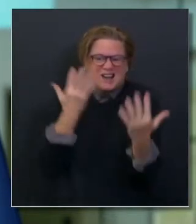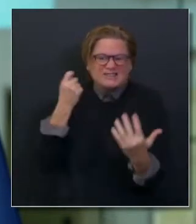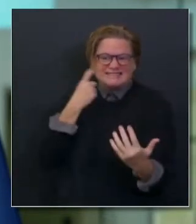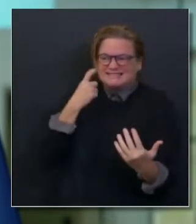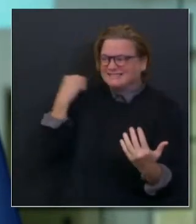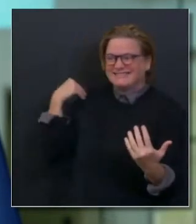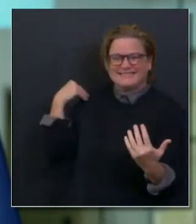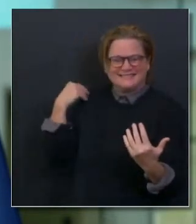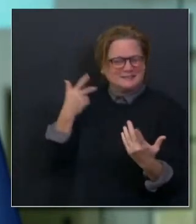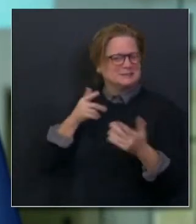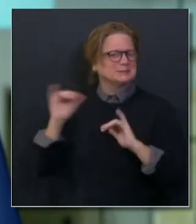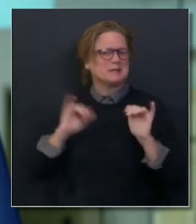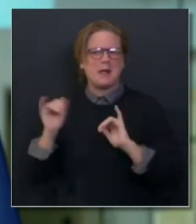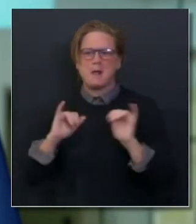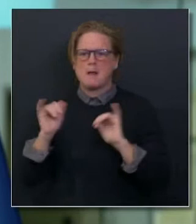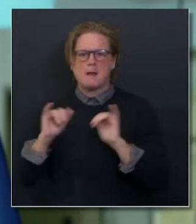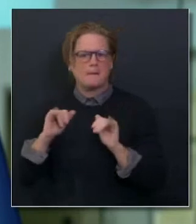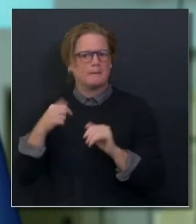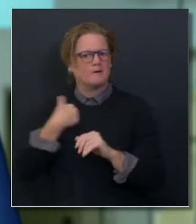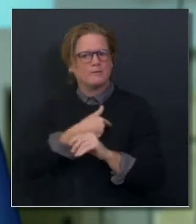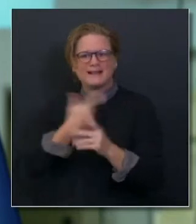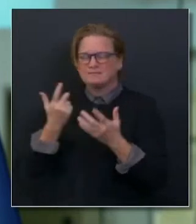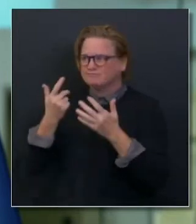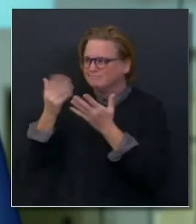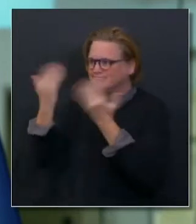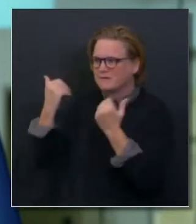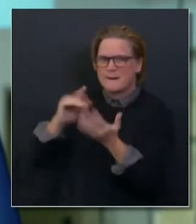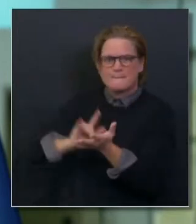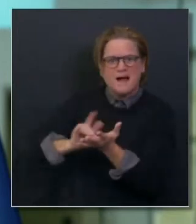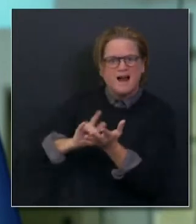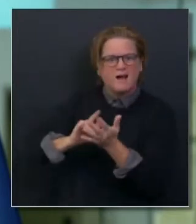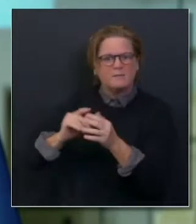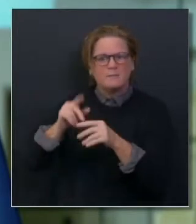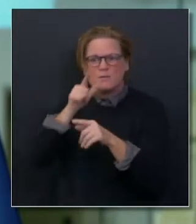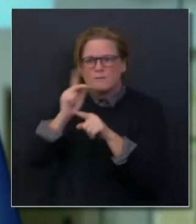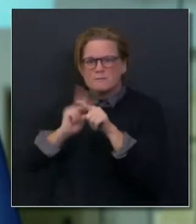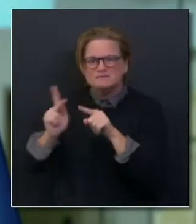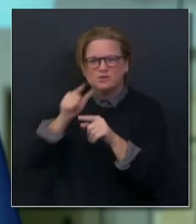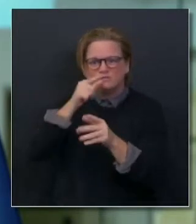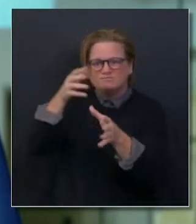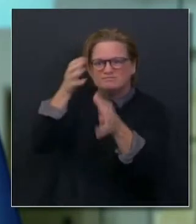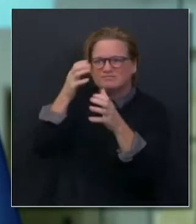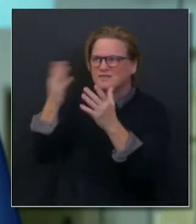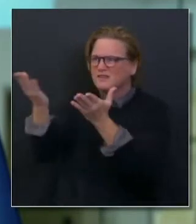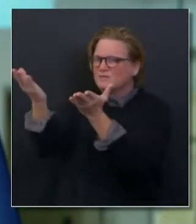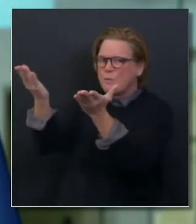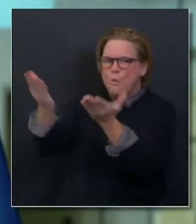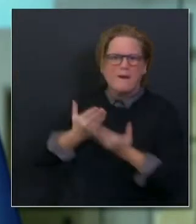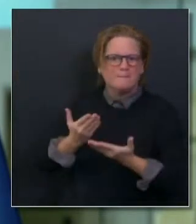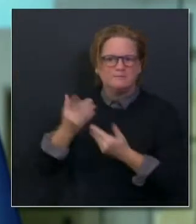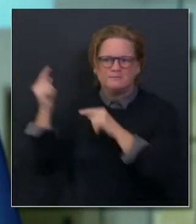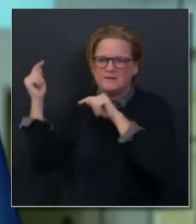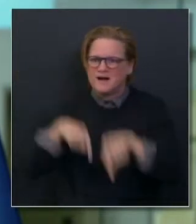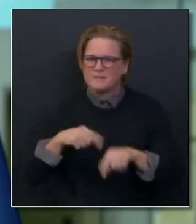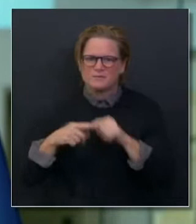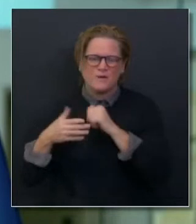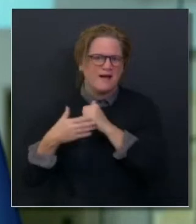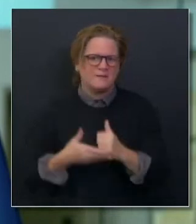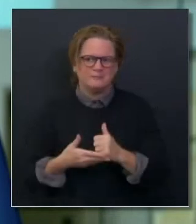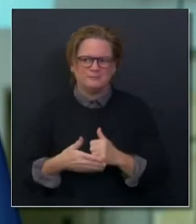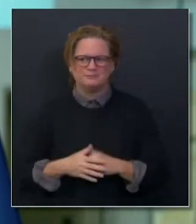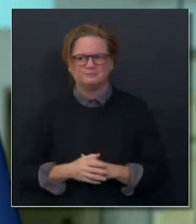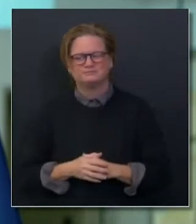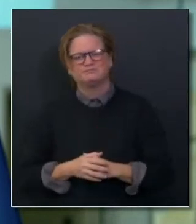and again, Dr. Galley will close this out. We have had, I've had, in fact, the last 48 hours, I've had multiple